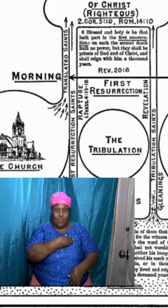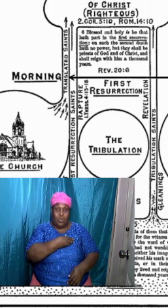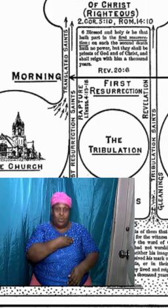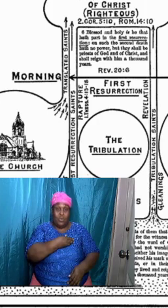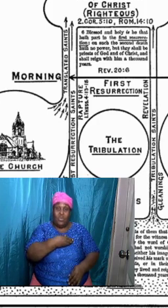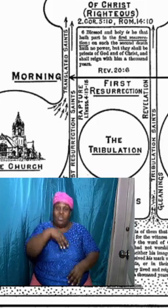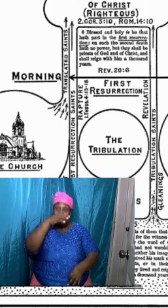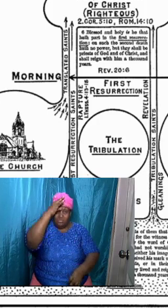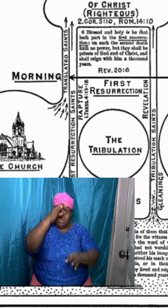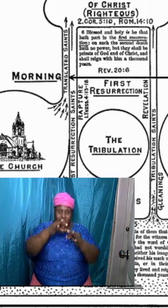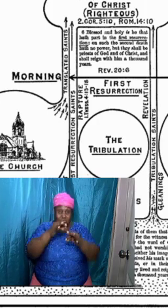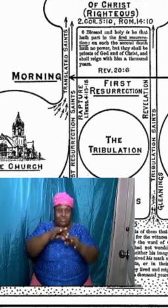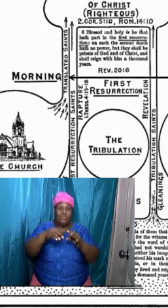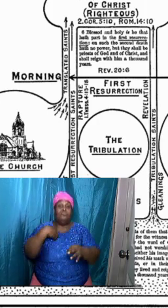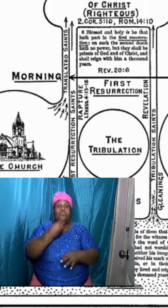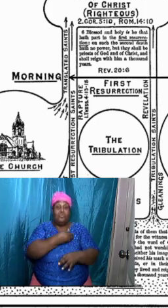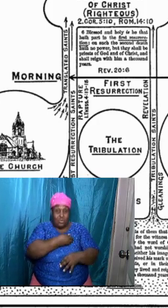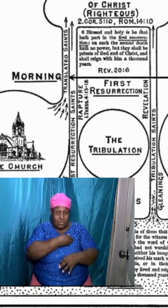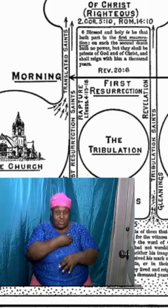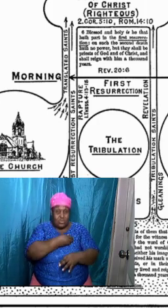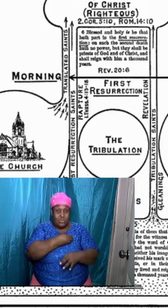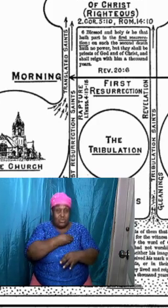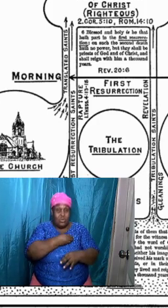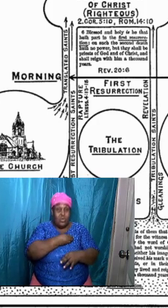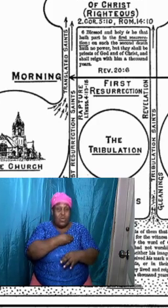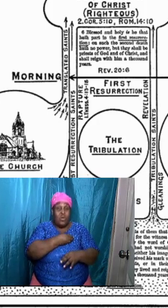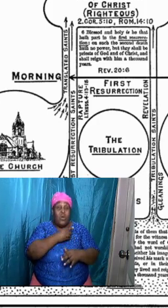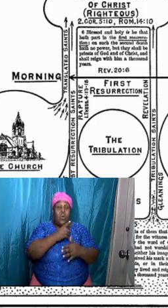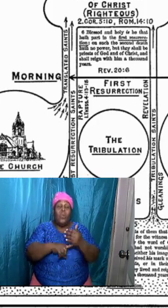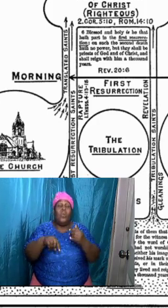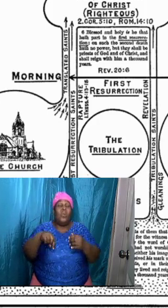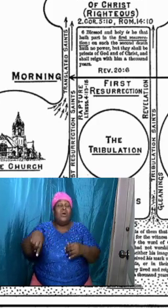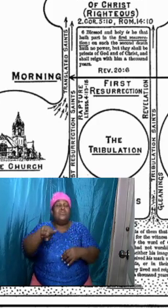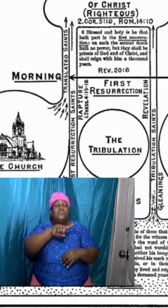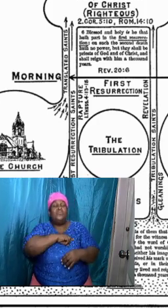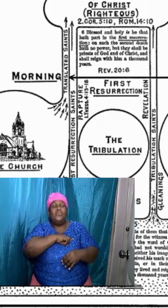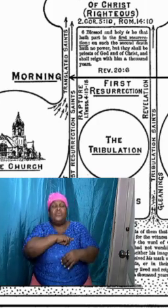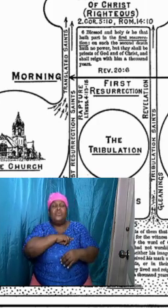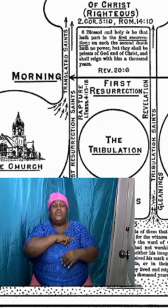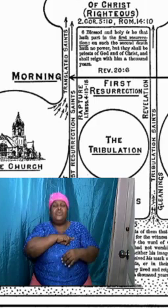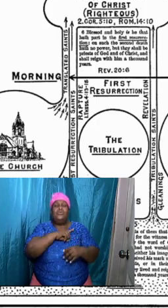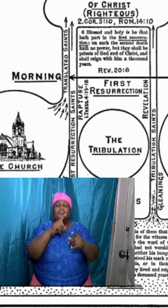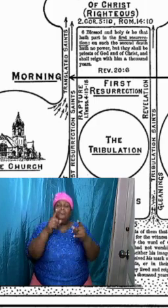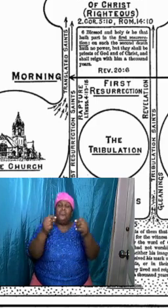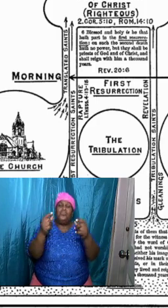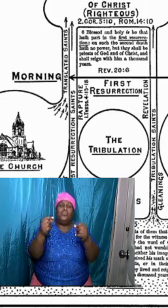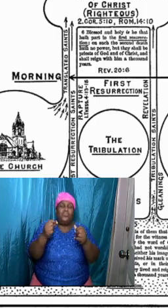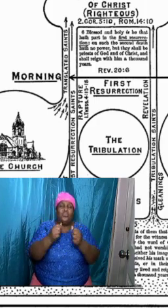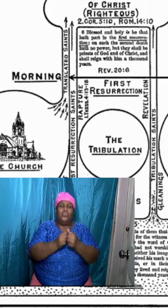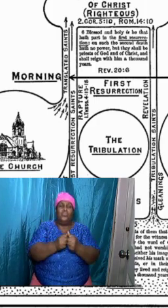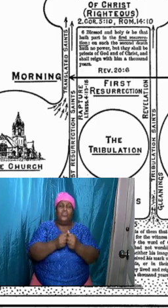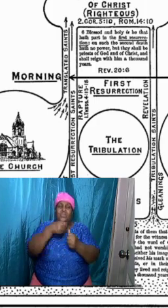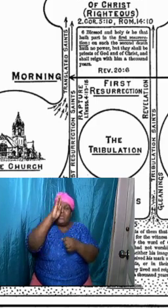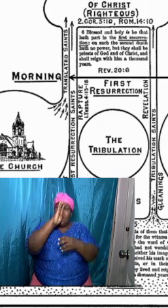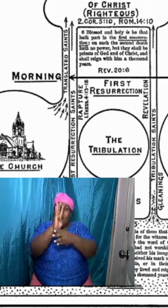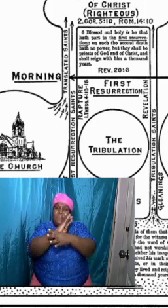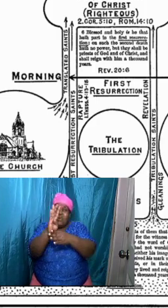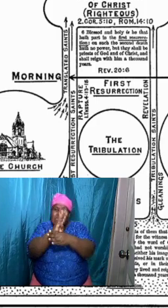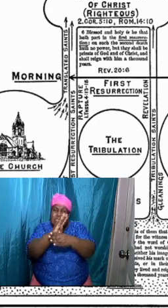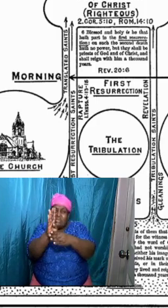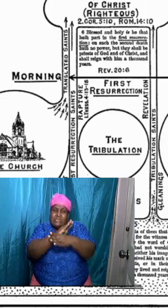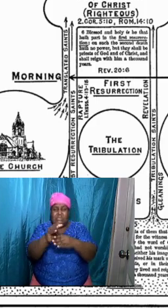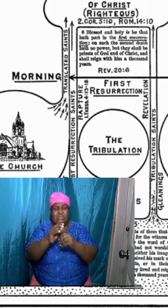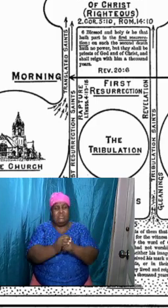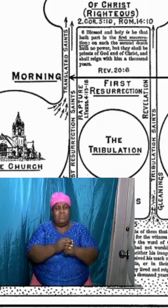our service, our stewardship, the way that we lived